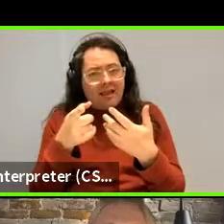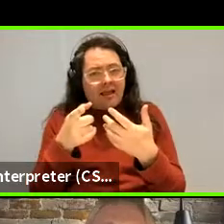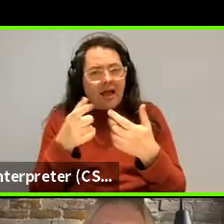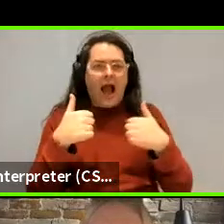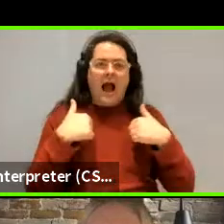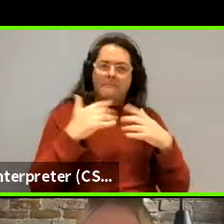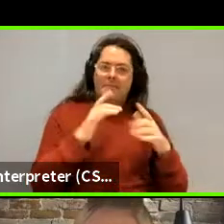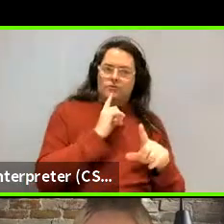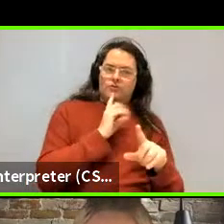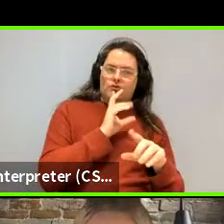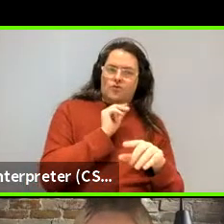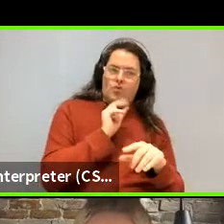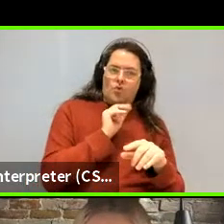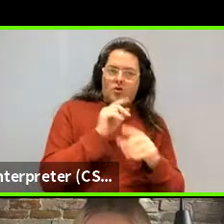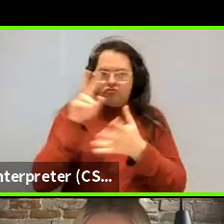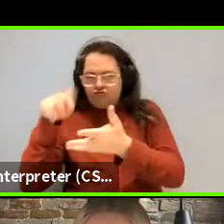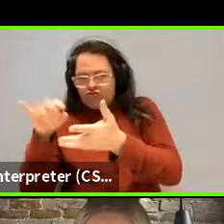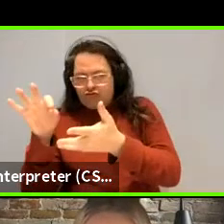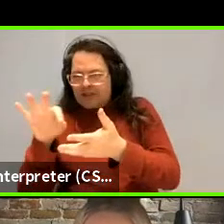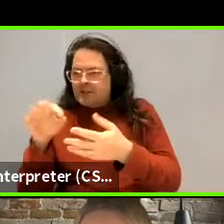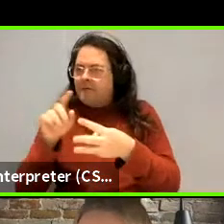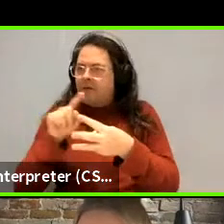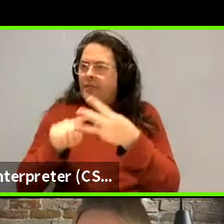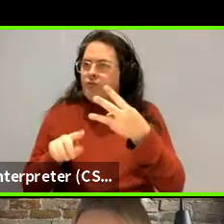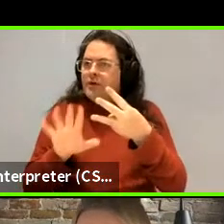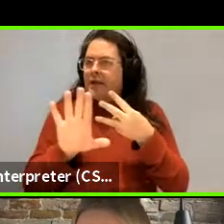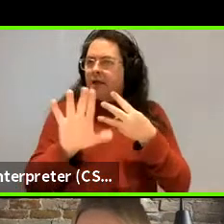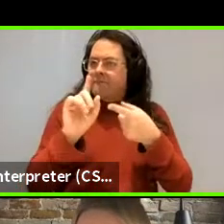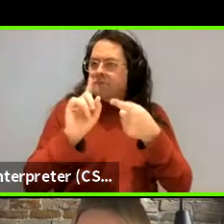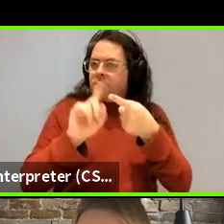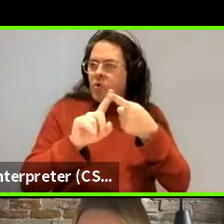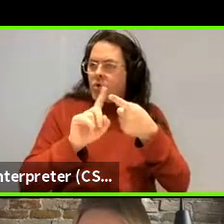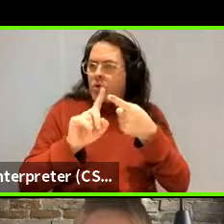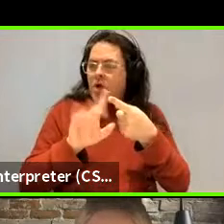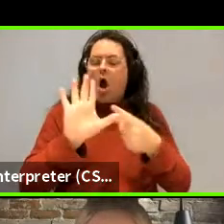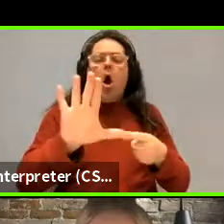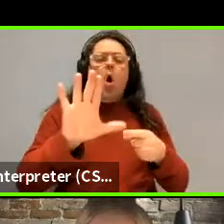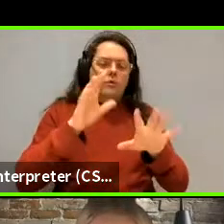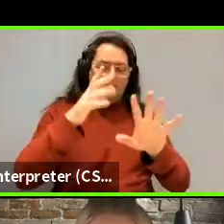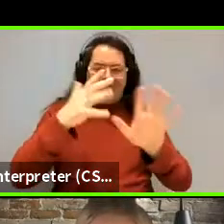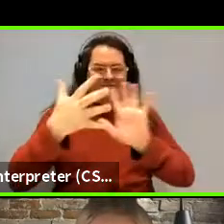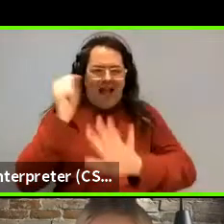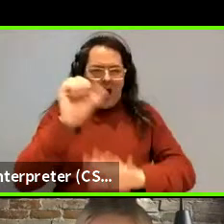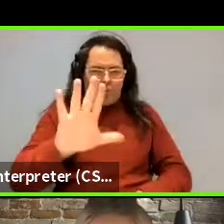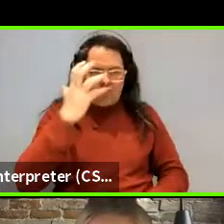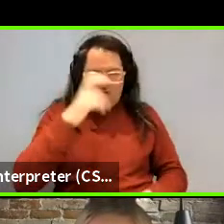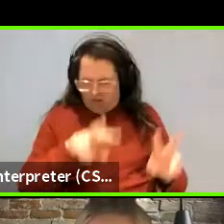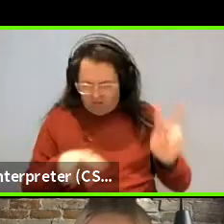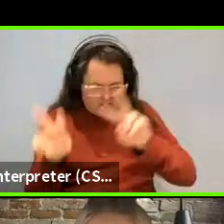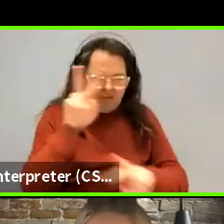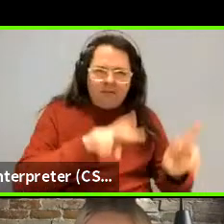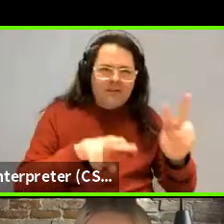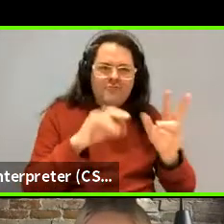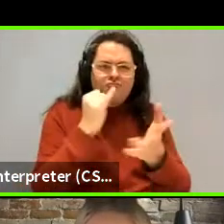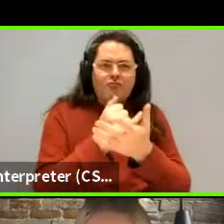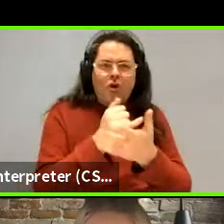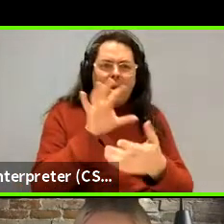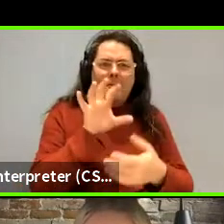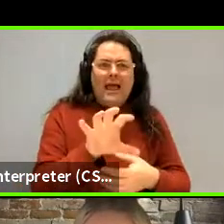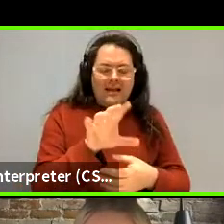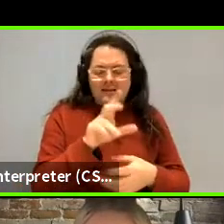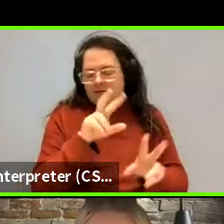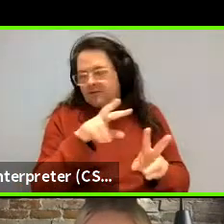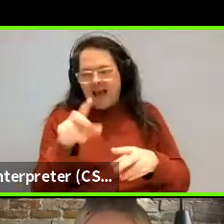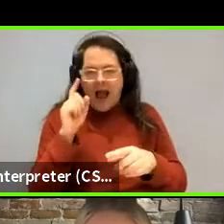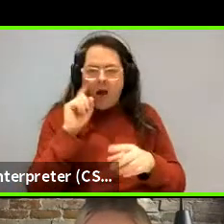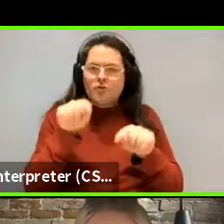not reading and I'm not three. So the first one was about kind of, Oh, Q and a, here we go. There's just three there. Um, I'm sorry. I